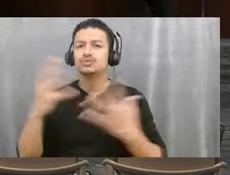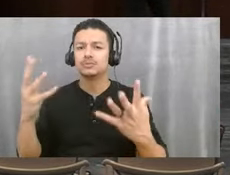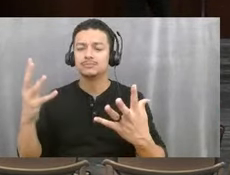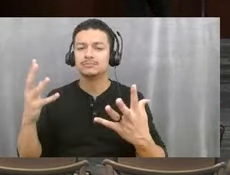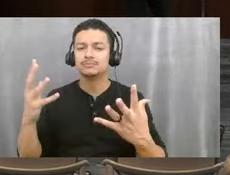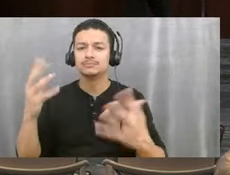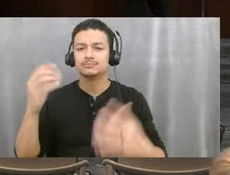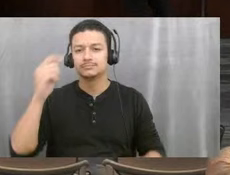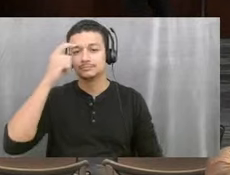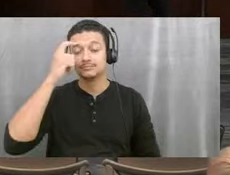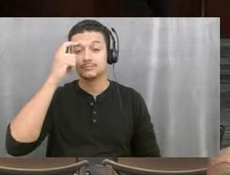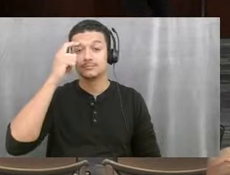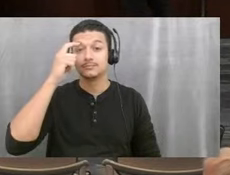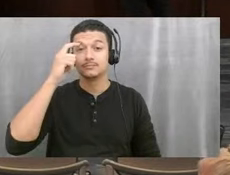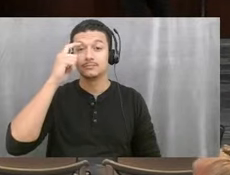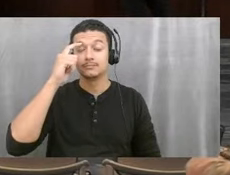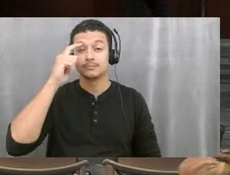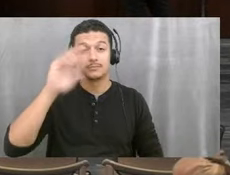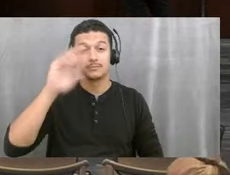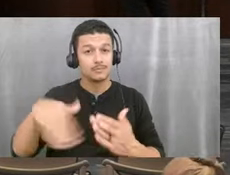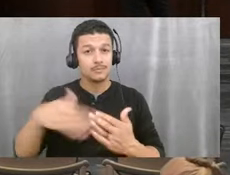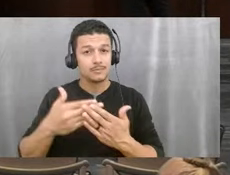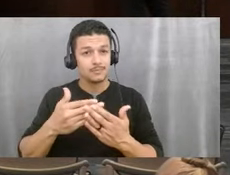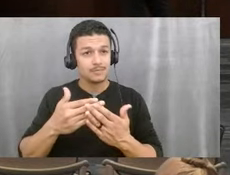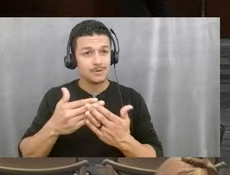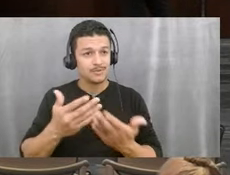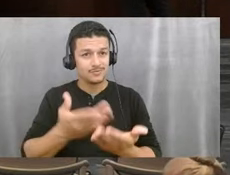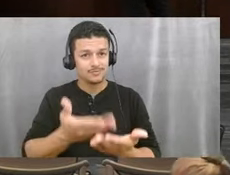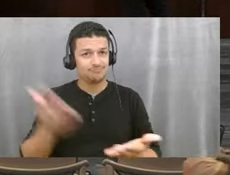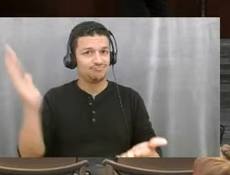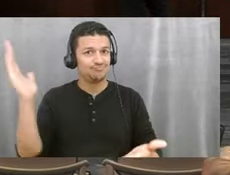Um, to all of you for your presentation. Um,